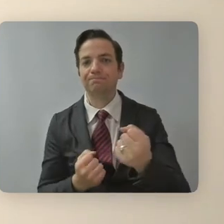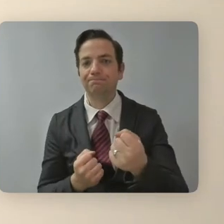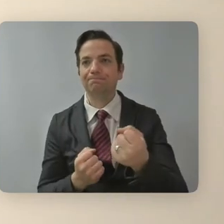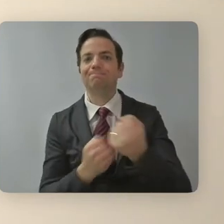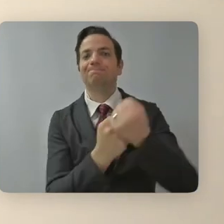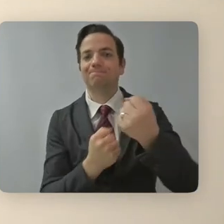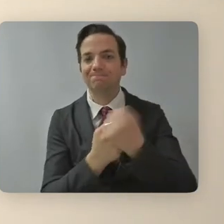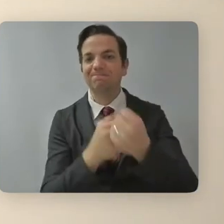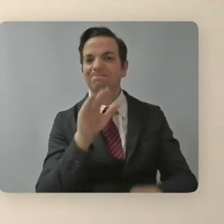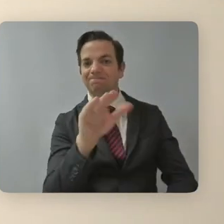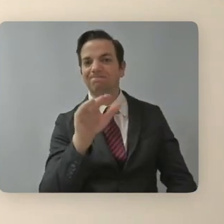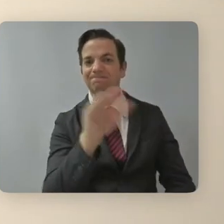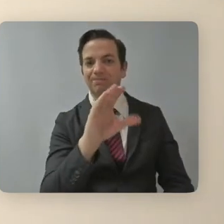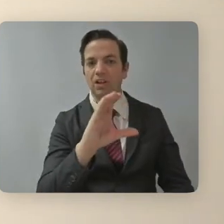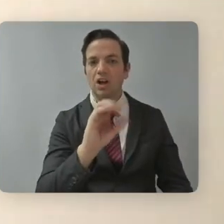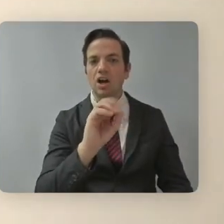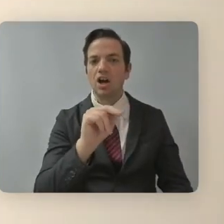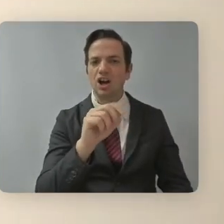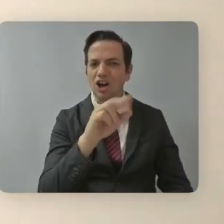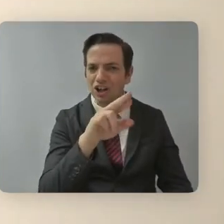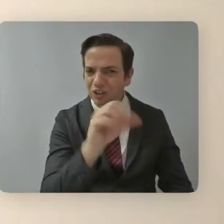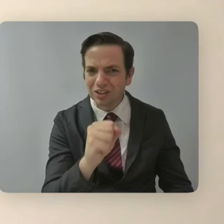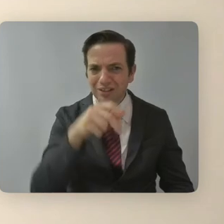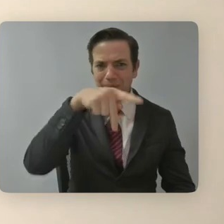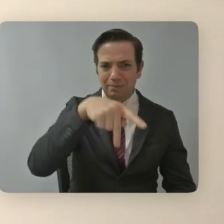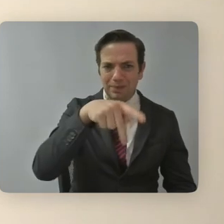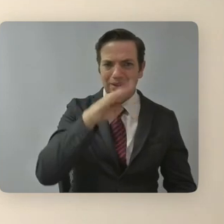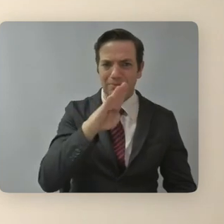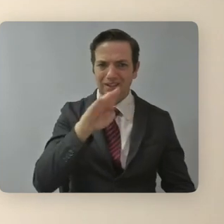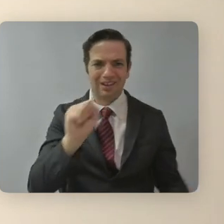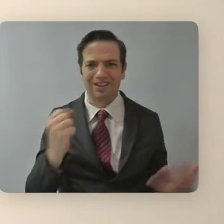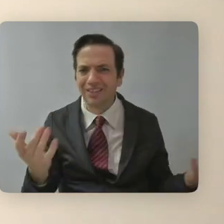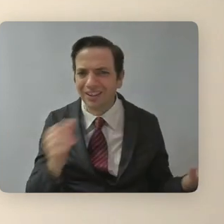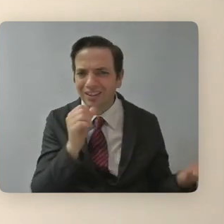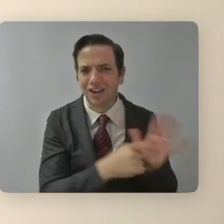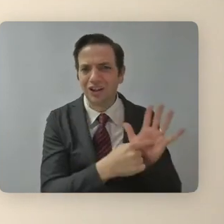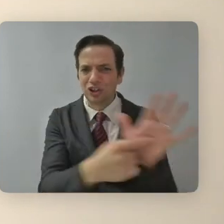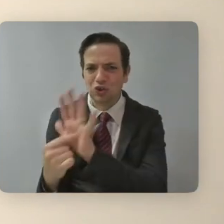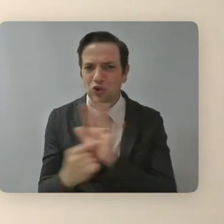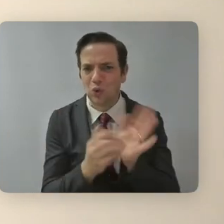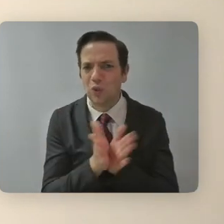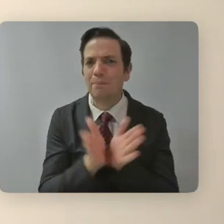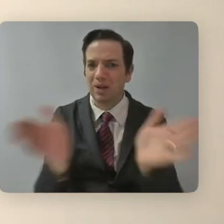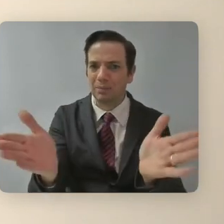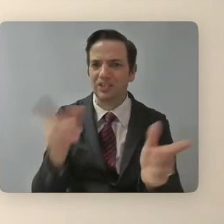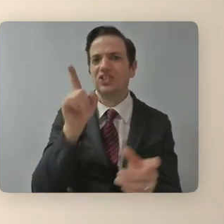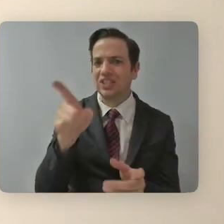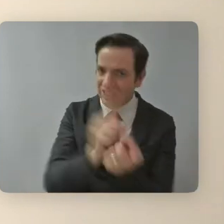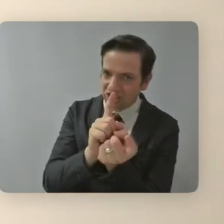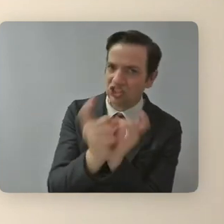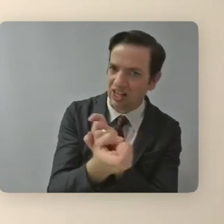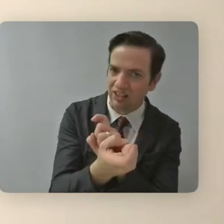because PBS wasn't reflective of the population at large. And so,